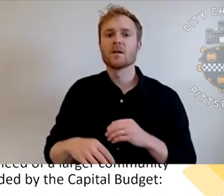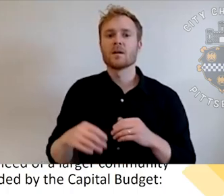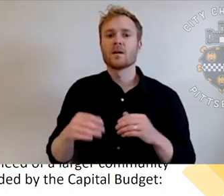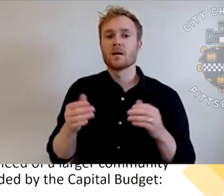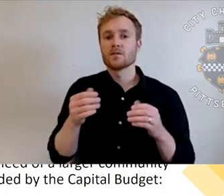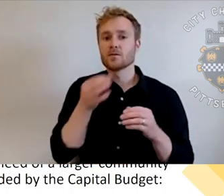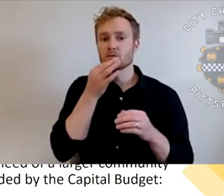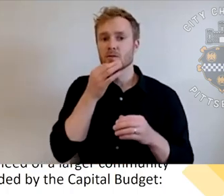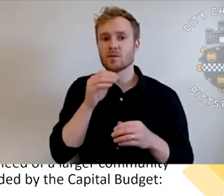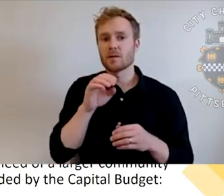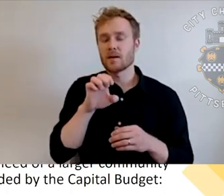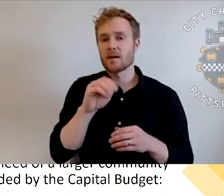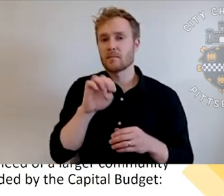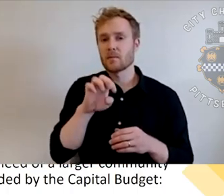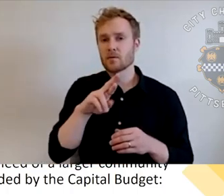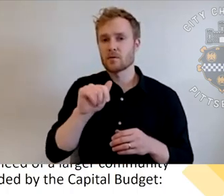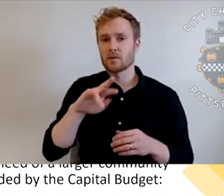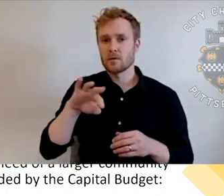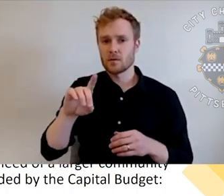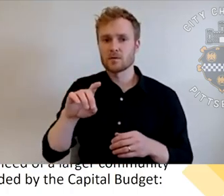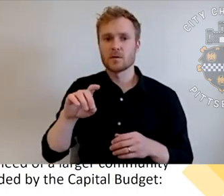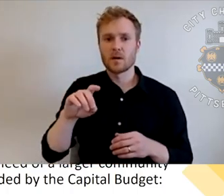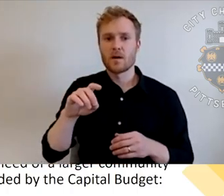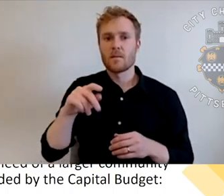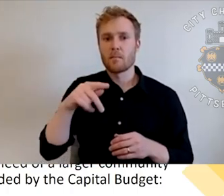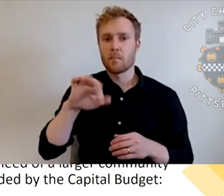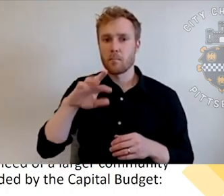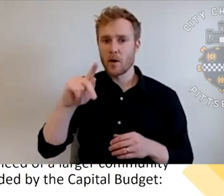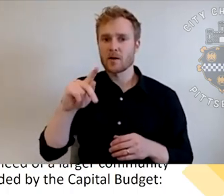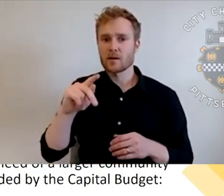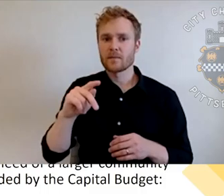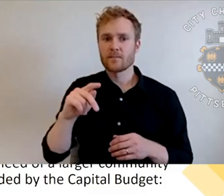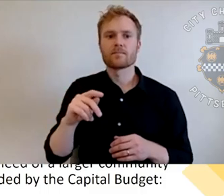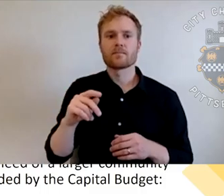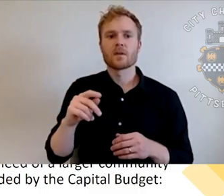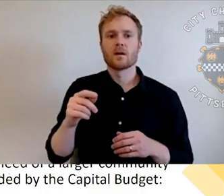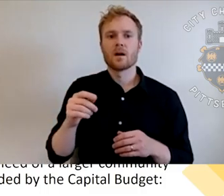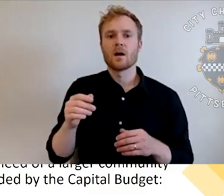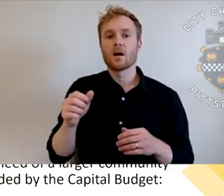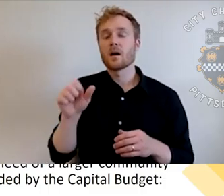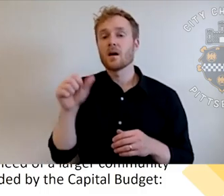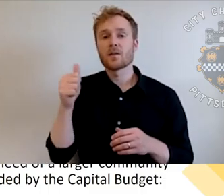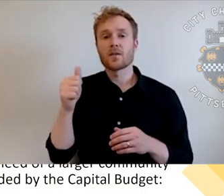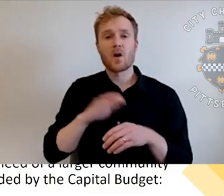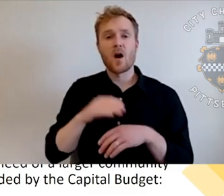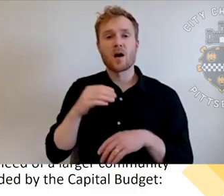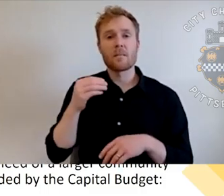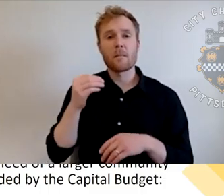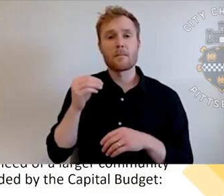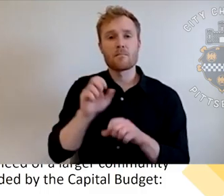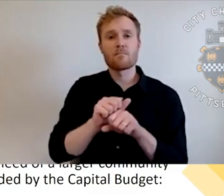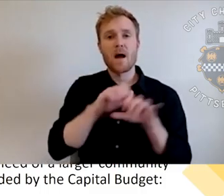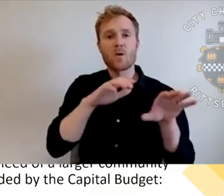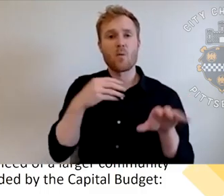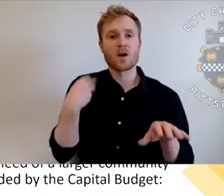And, um, that's on top of Matt Washington. It's now a regional park. So a lot of rethinking to do there.